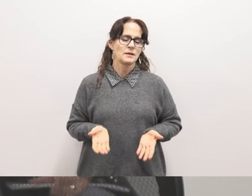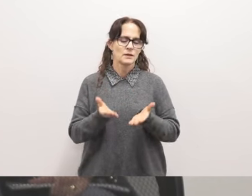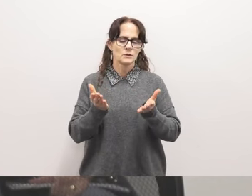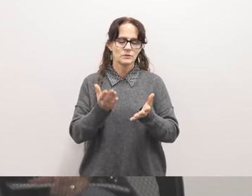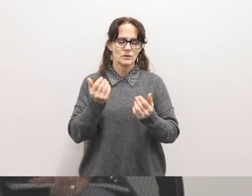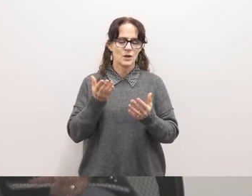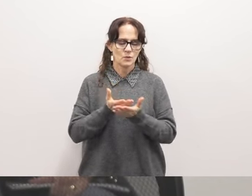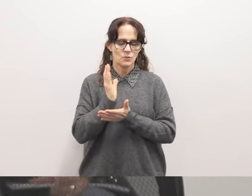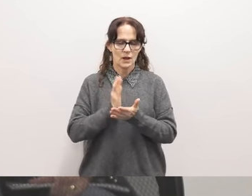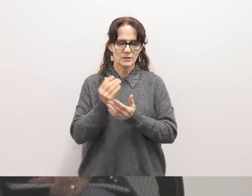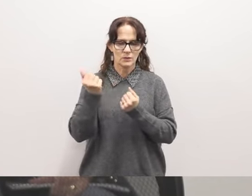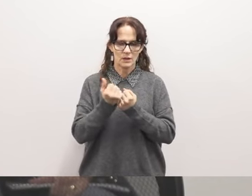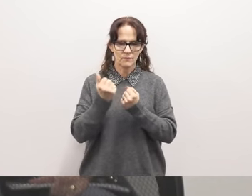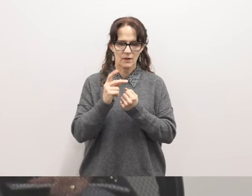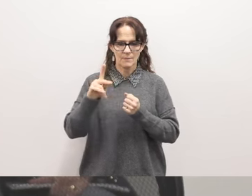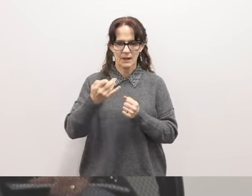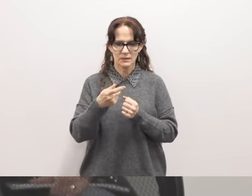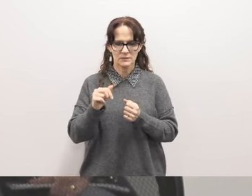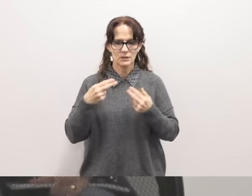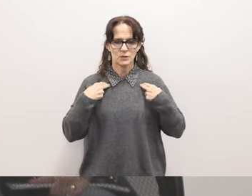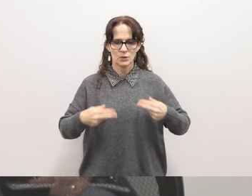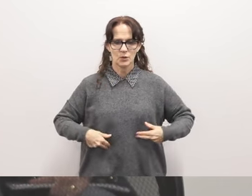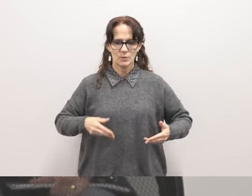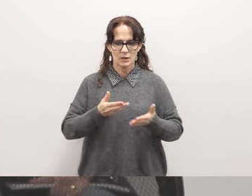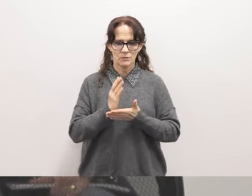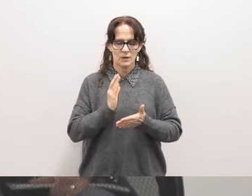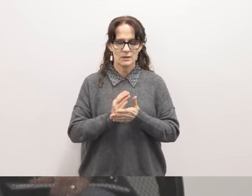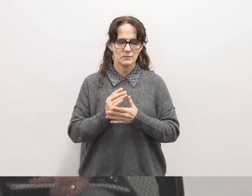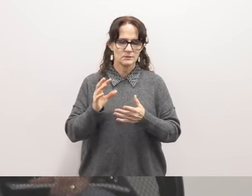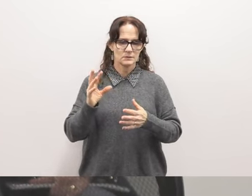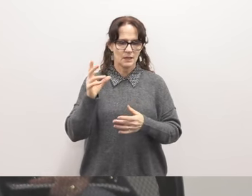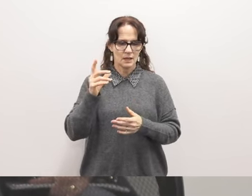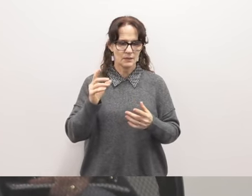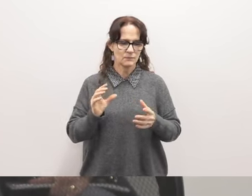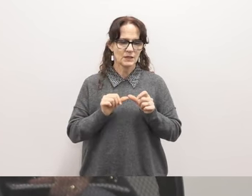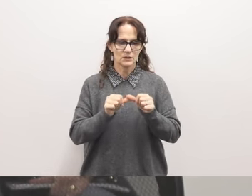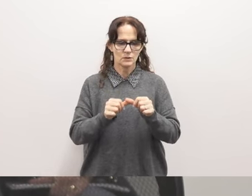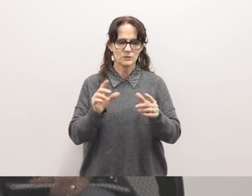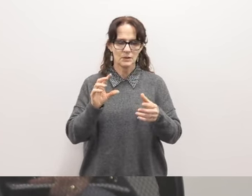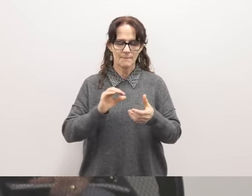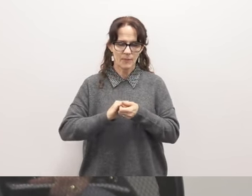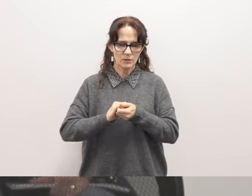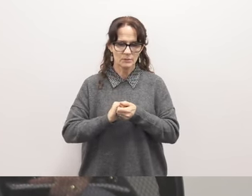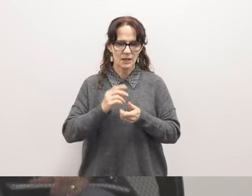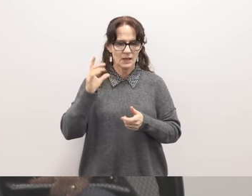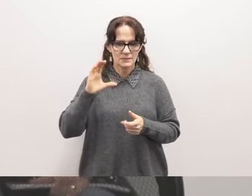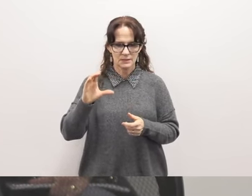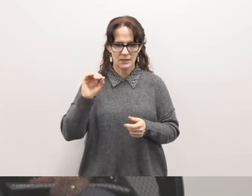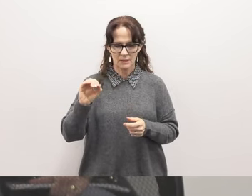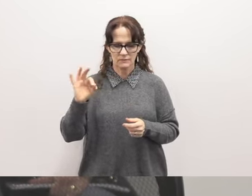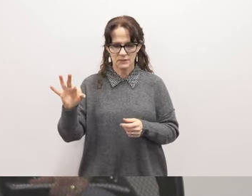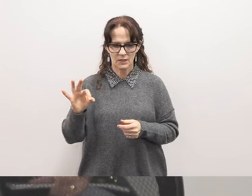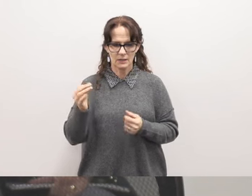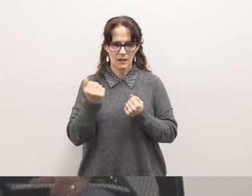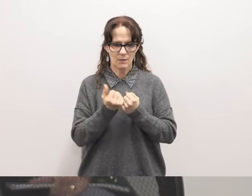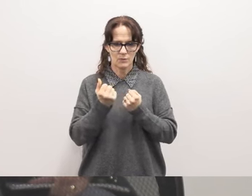Palestinian human rights by continuing its partnership with Californians for Justice and proactively supporting its black and brown leaders in continuing their important